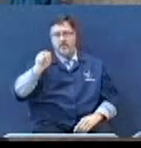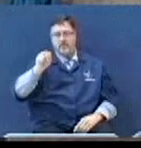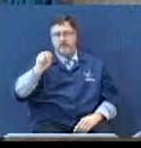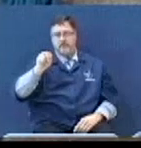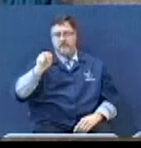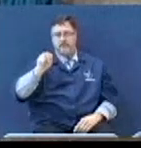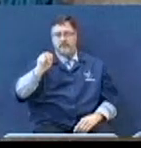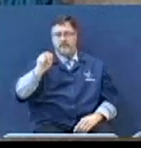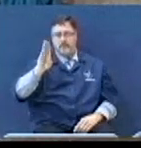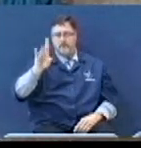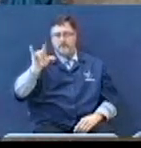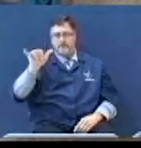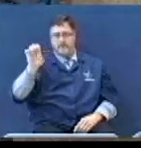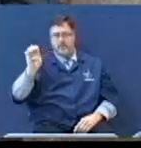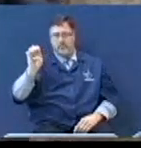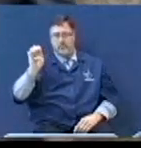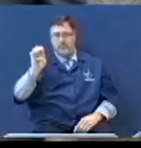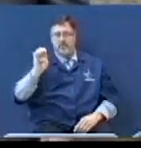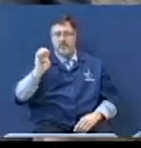There's one church